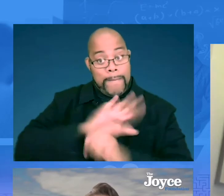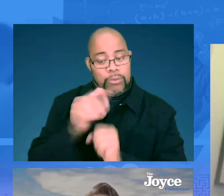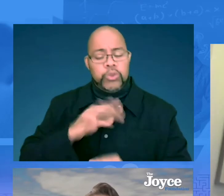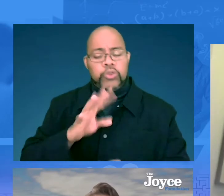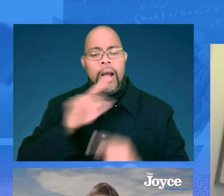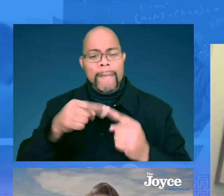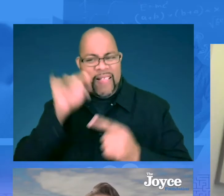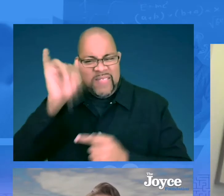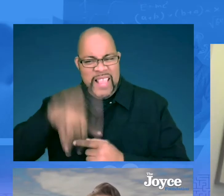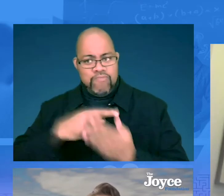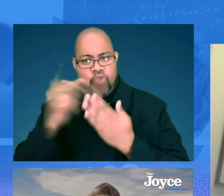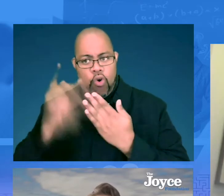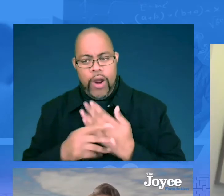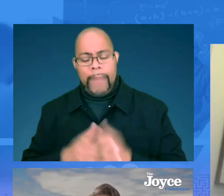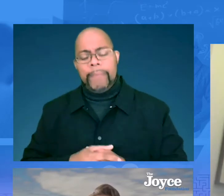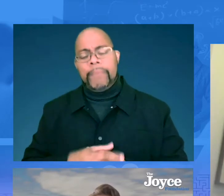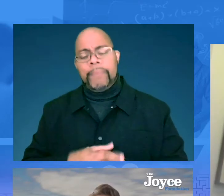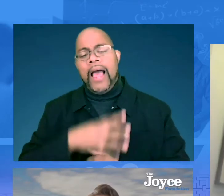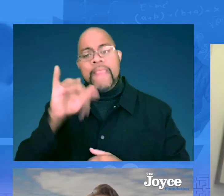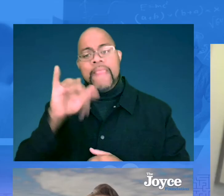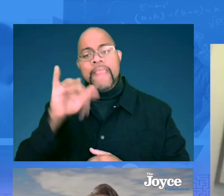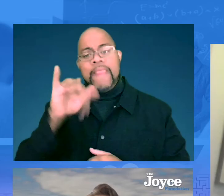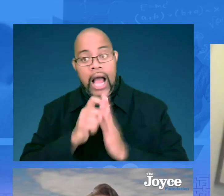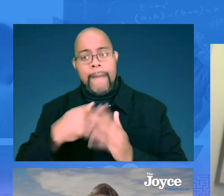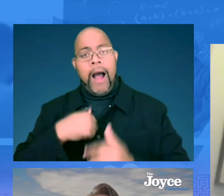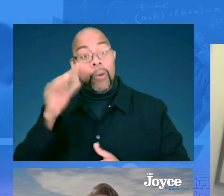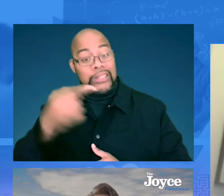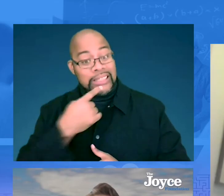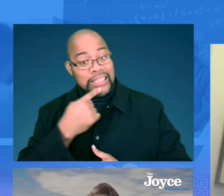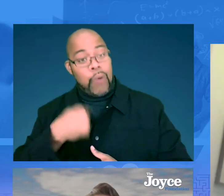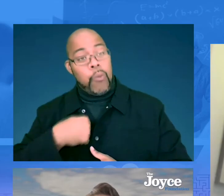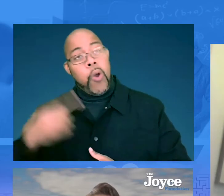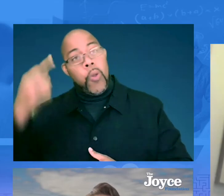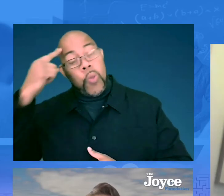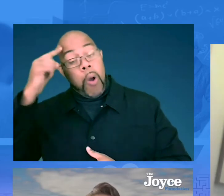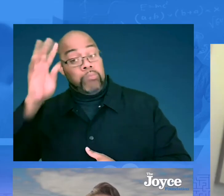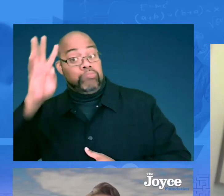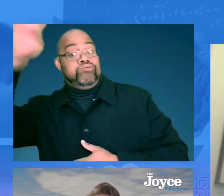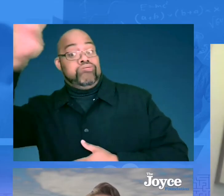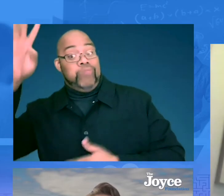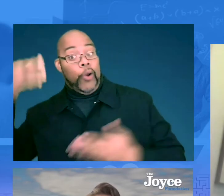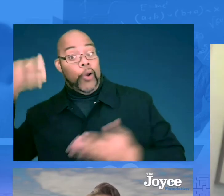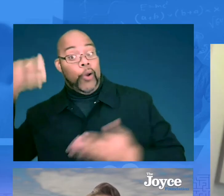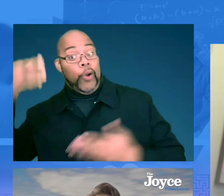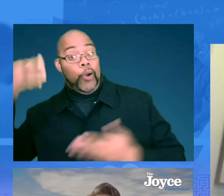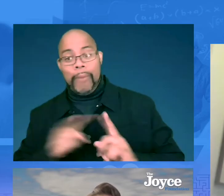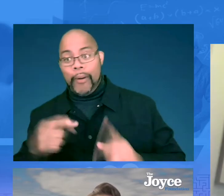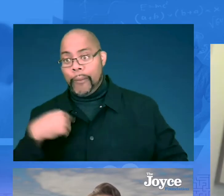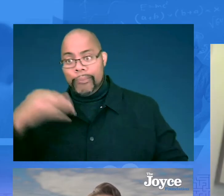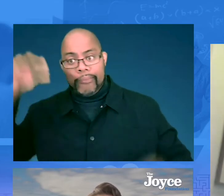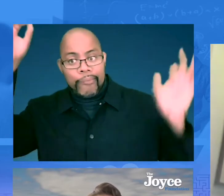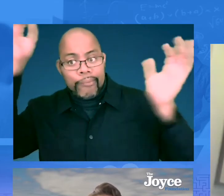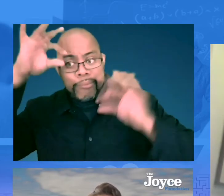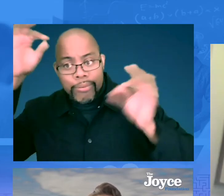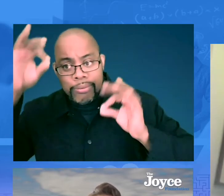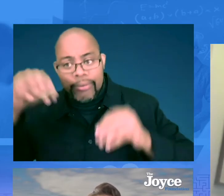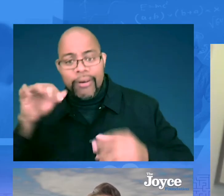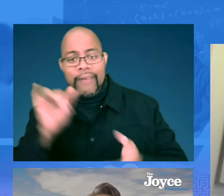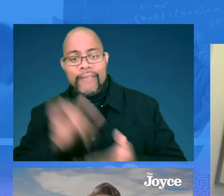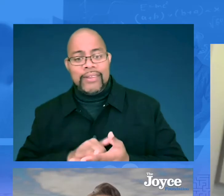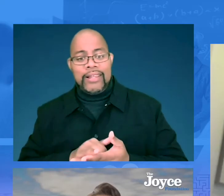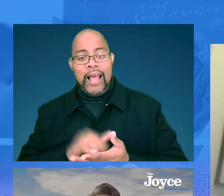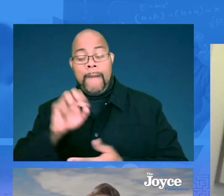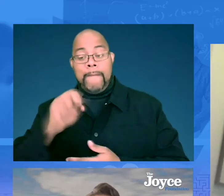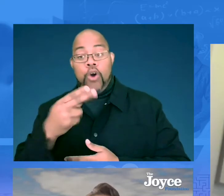September, pre-pandemic, and we were talking about this program. And at that time, I will say, we thought it was innovative. Little